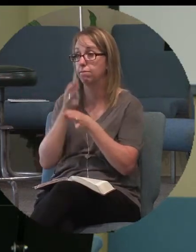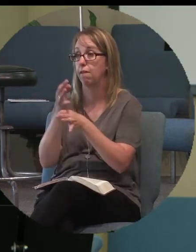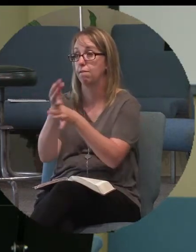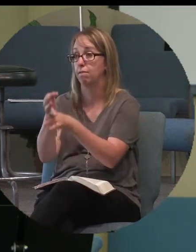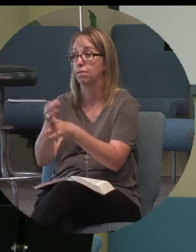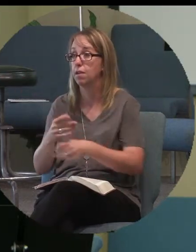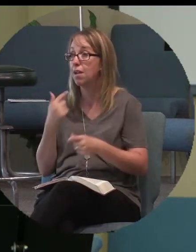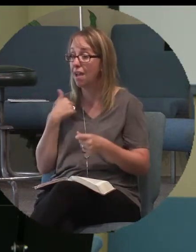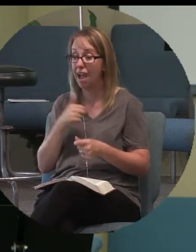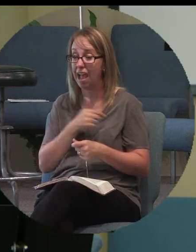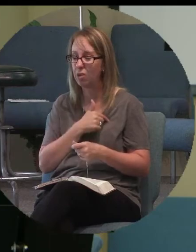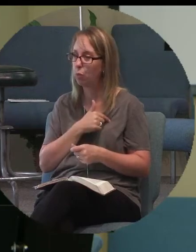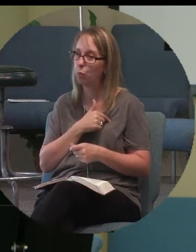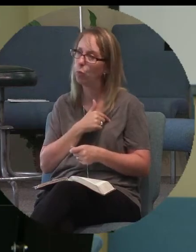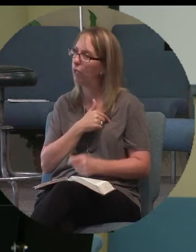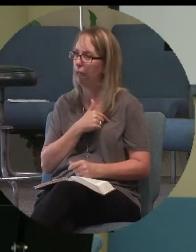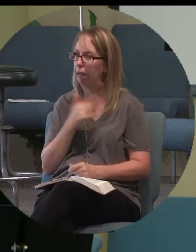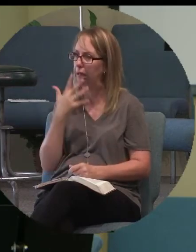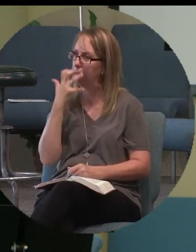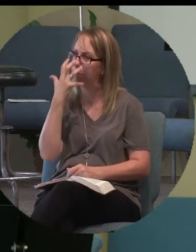and we get bent out of shape